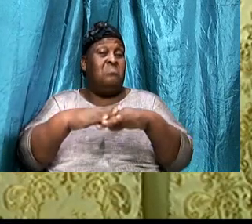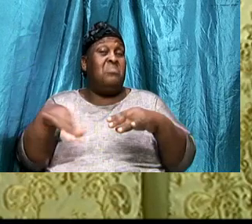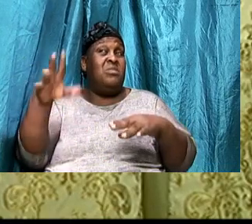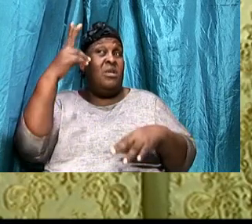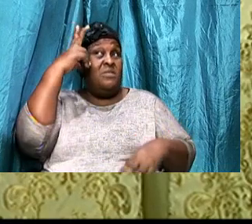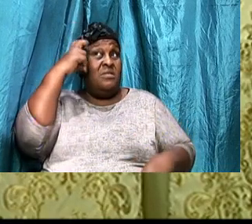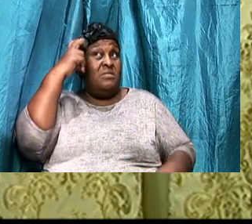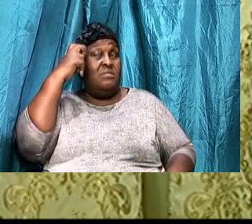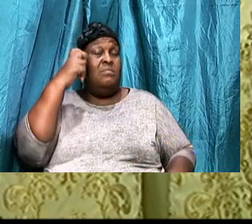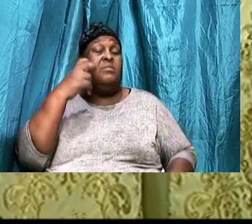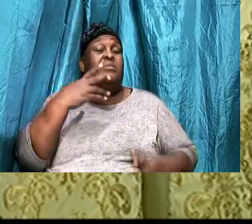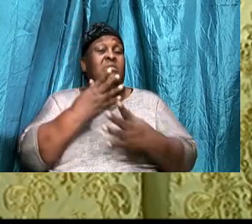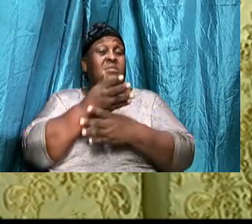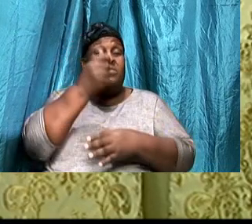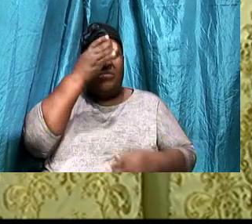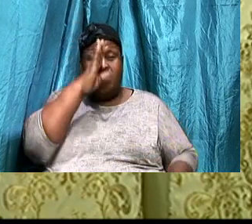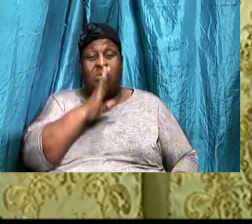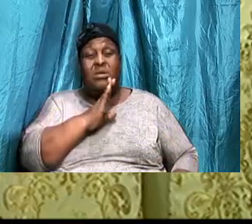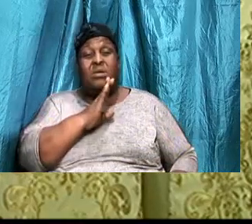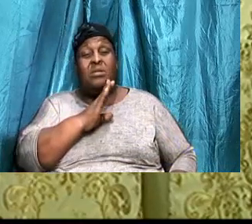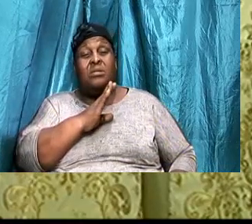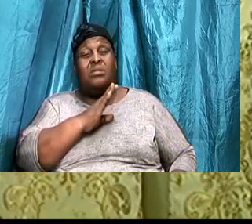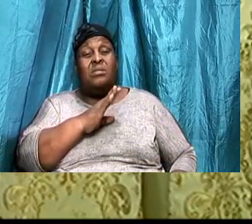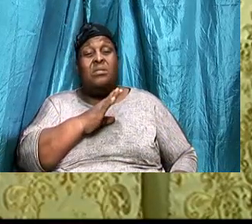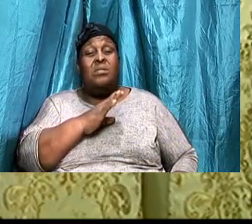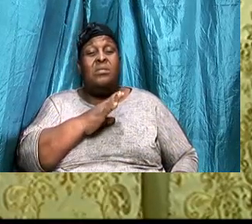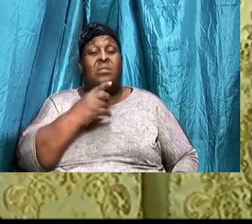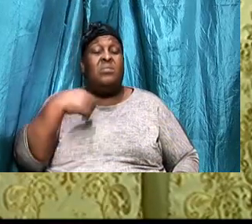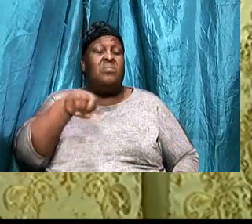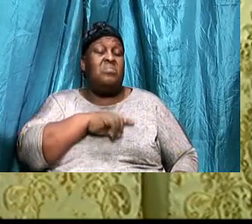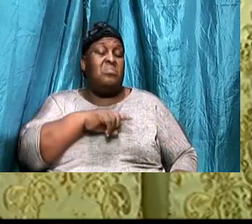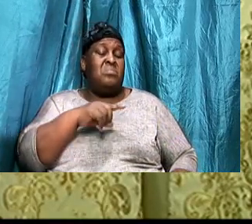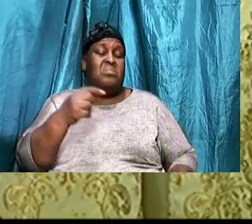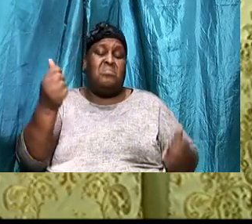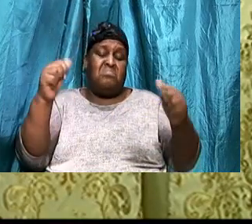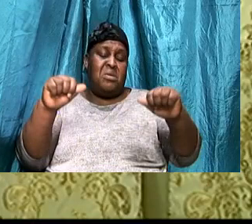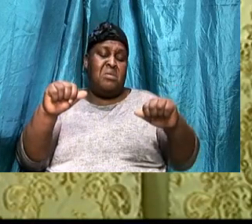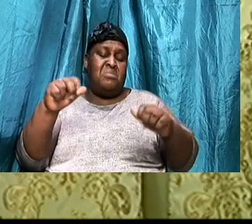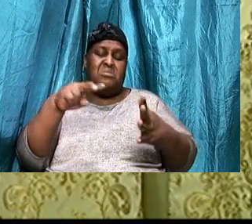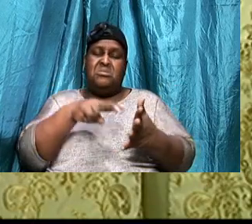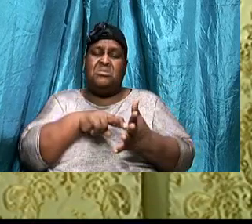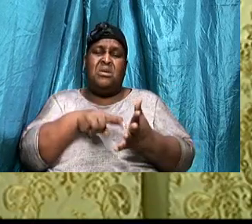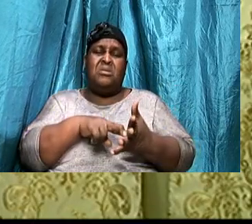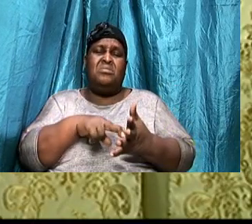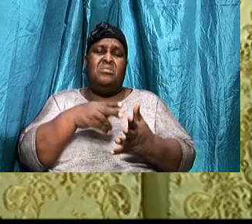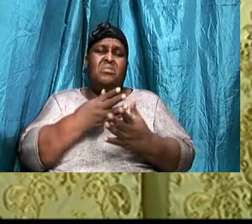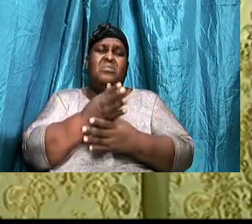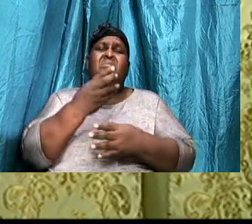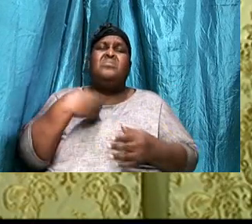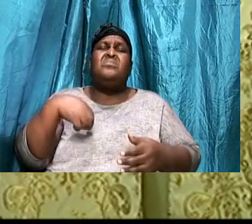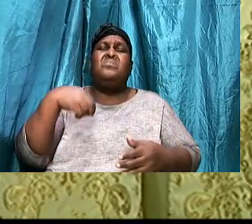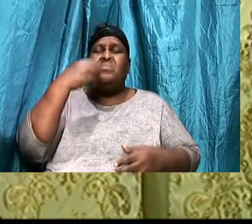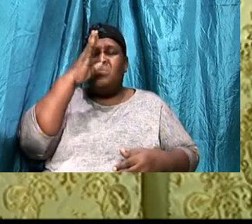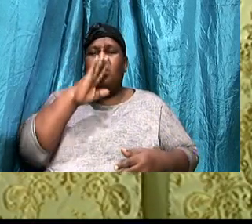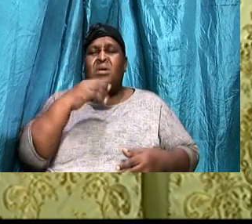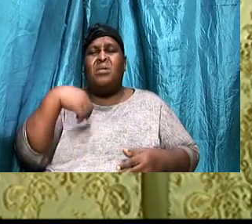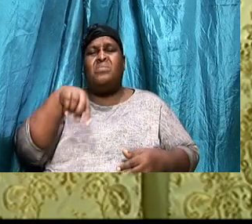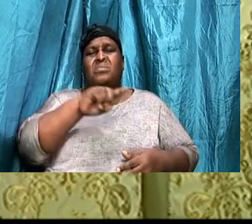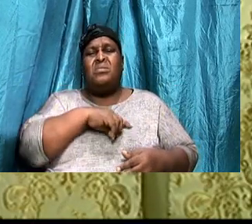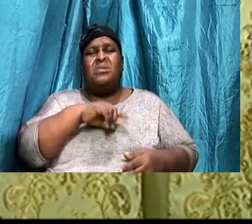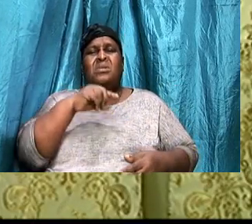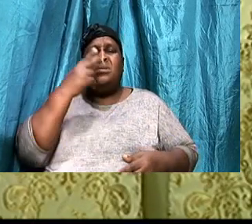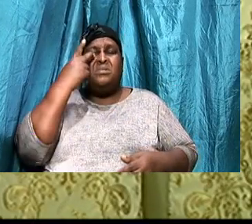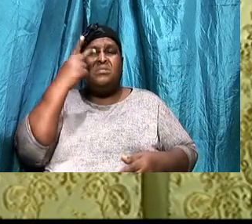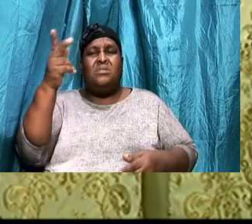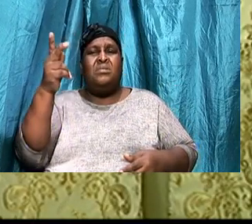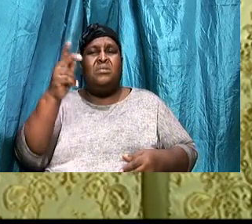But through God, We are able to stand, Through God, He sees that we could not make